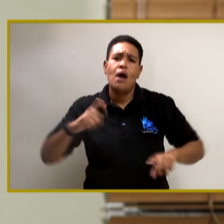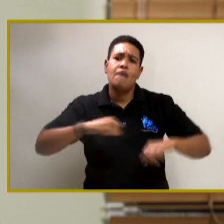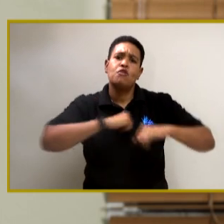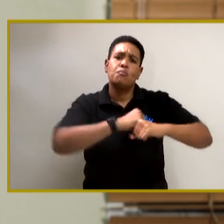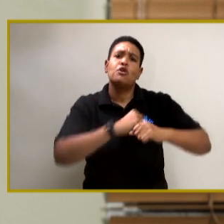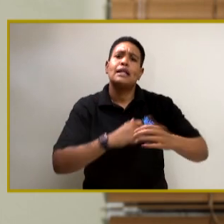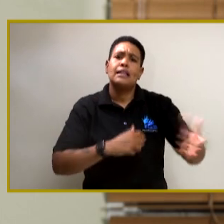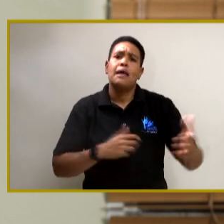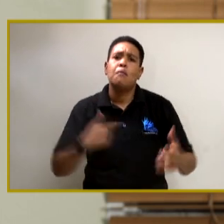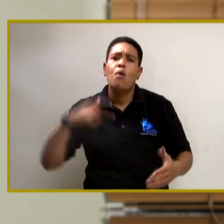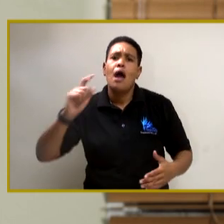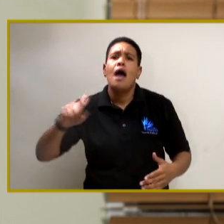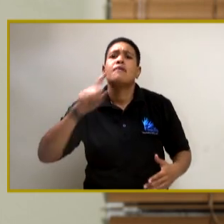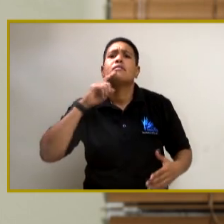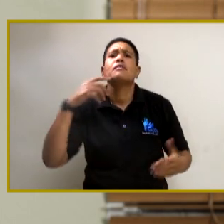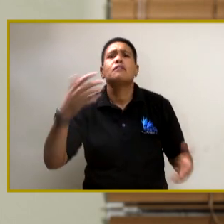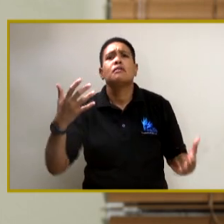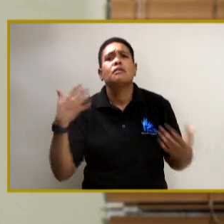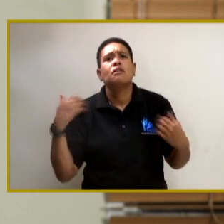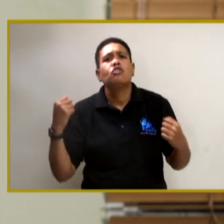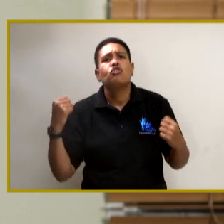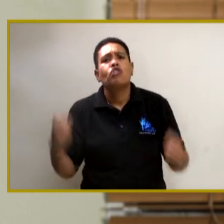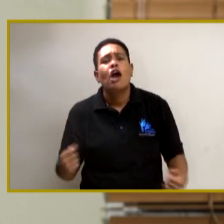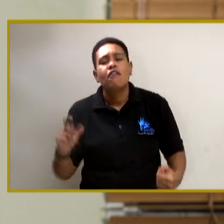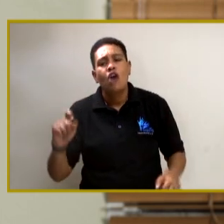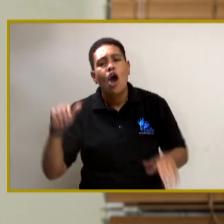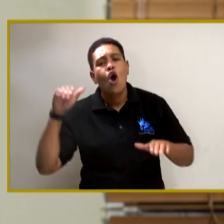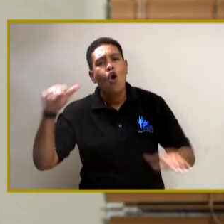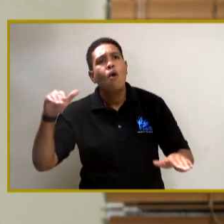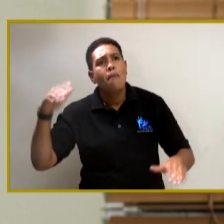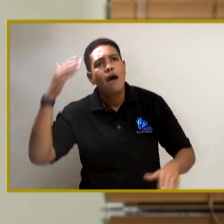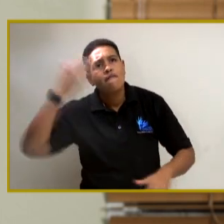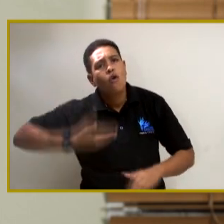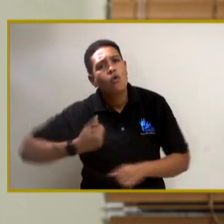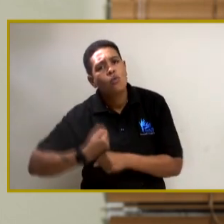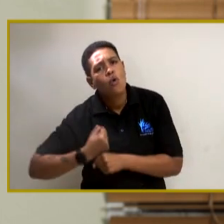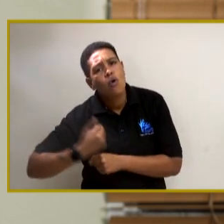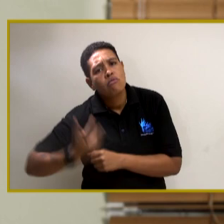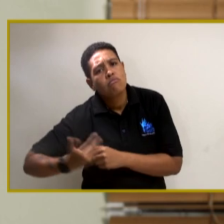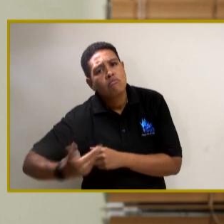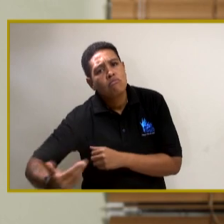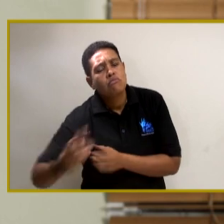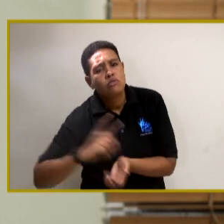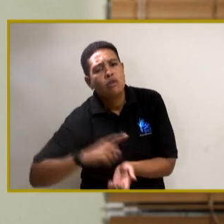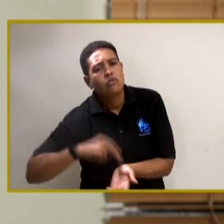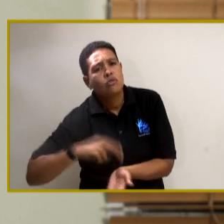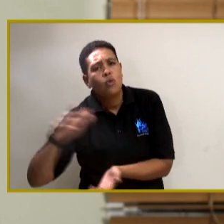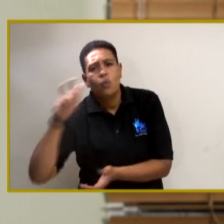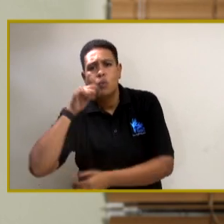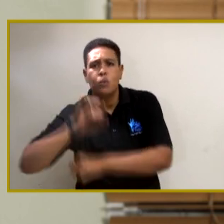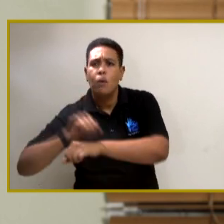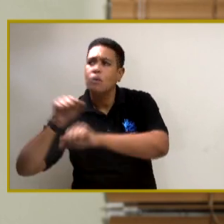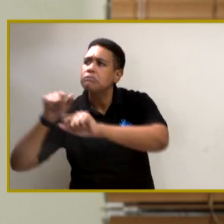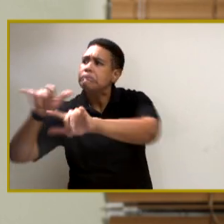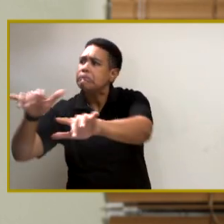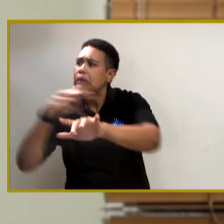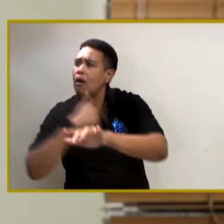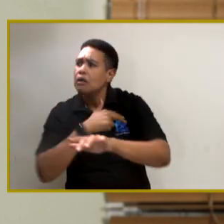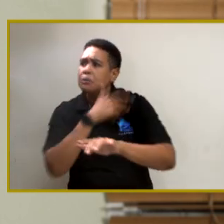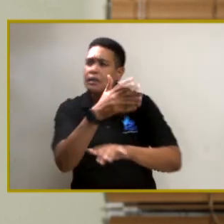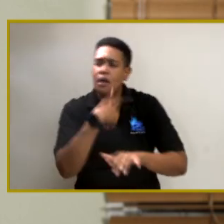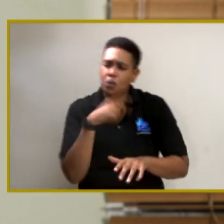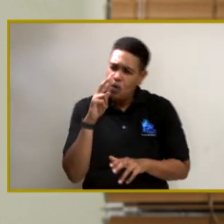them. We have to get them to recover so that they can go back on the front line. And so we are observing that situation closely.